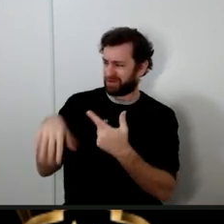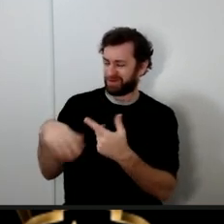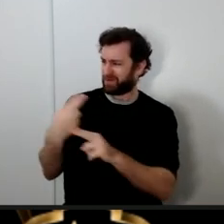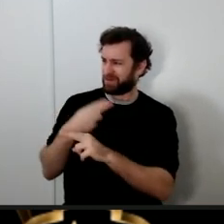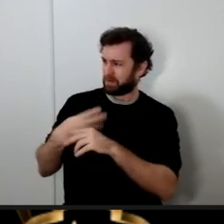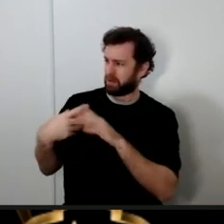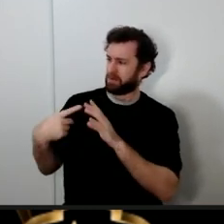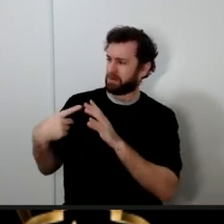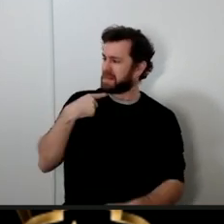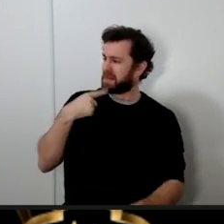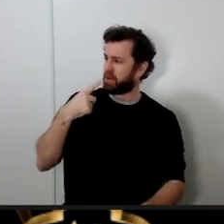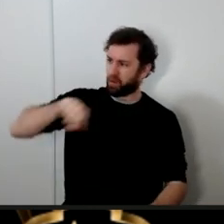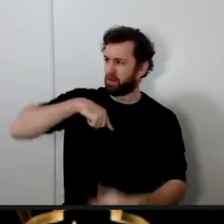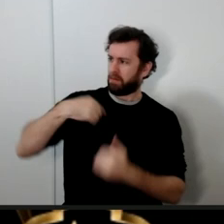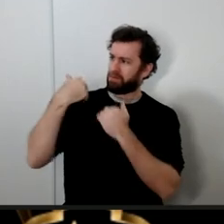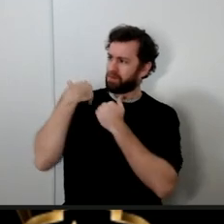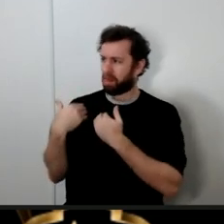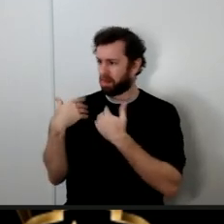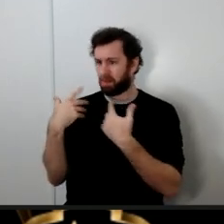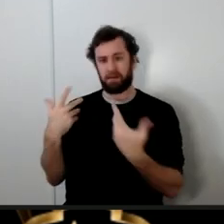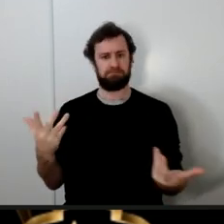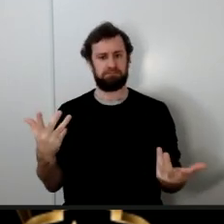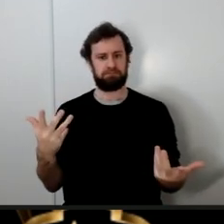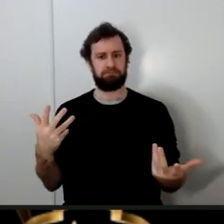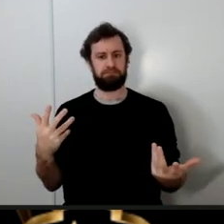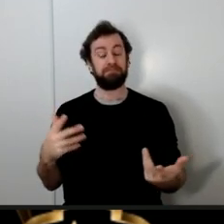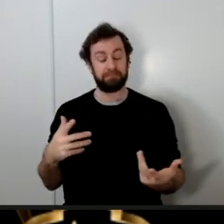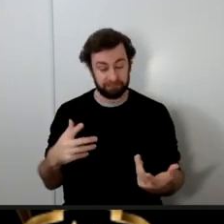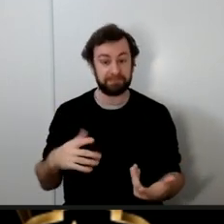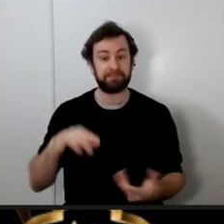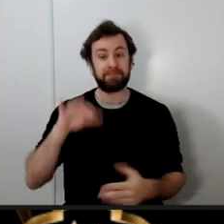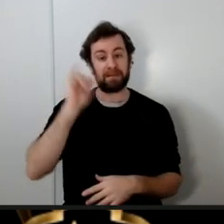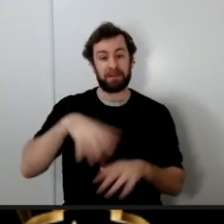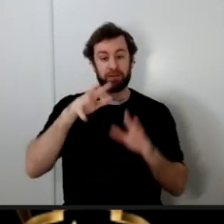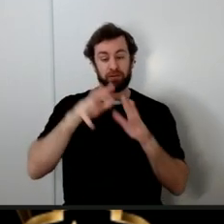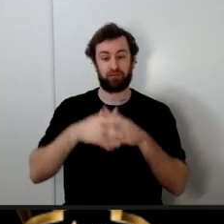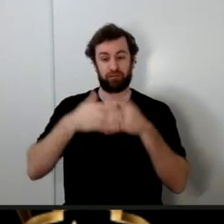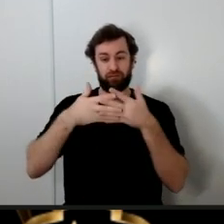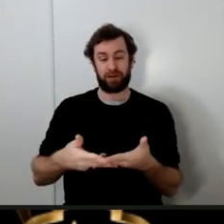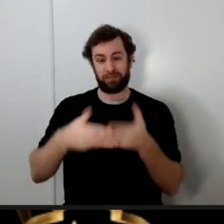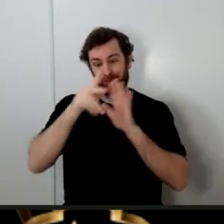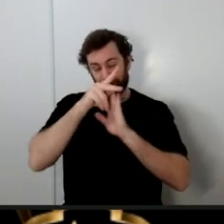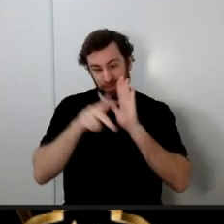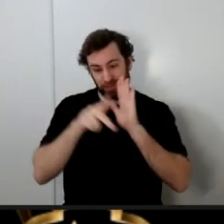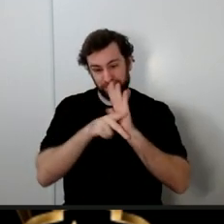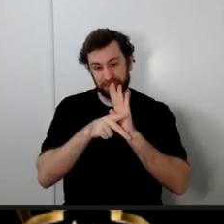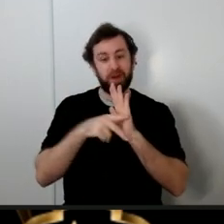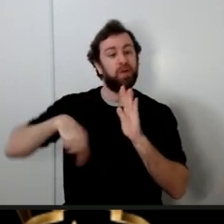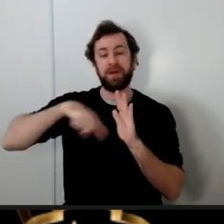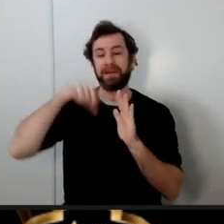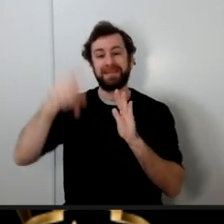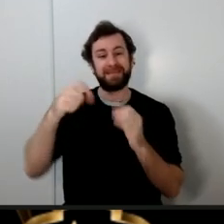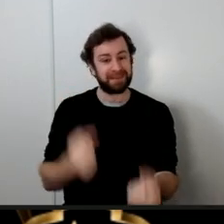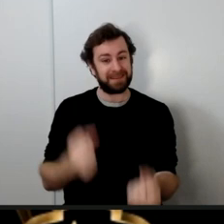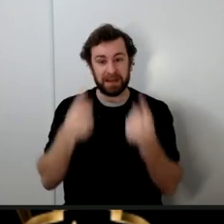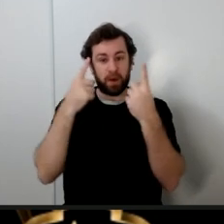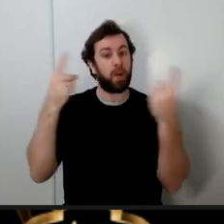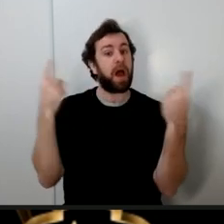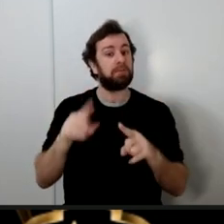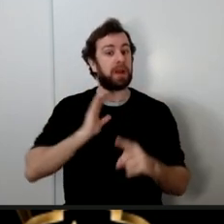Quranic principle we have to understand what happened in our history so we can now